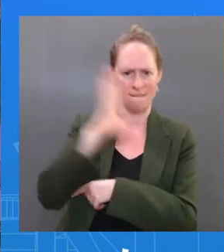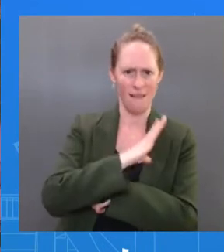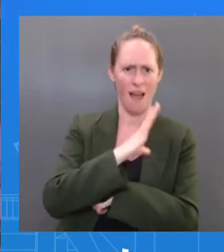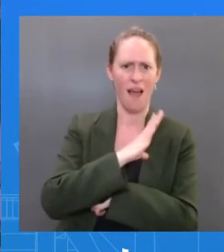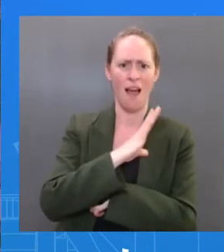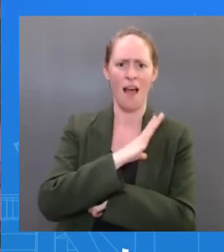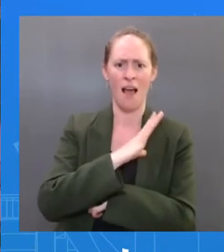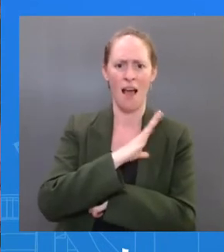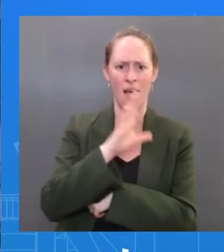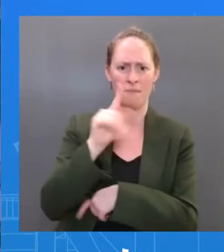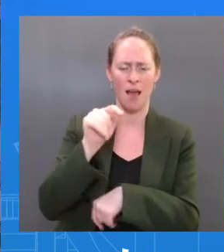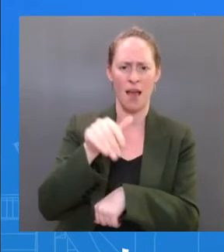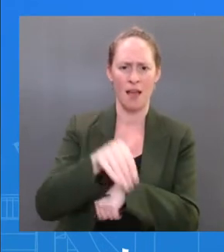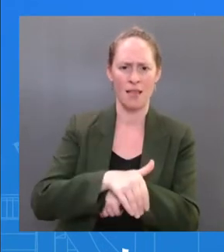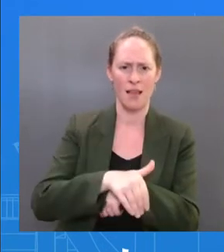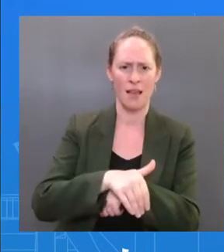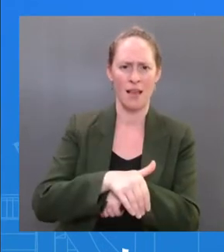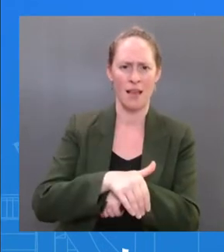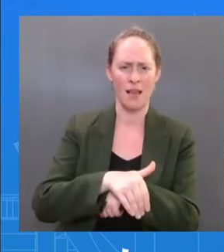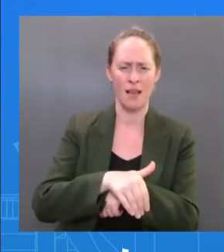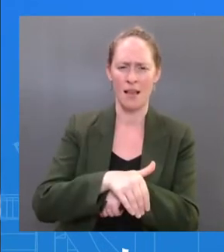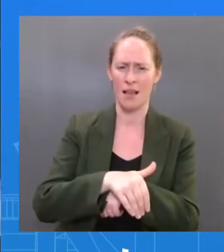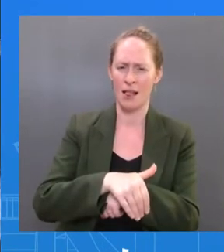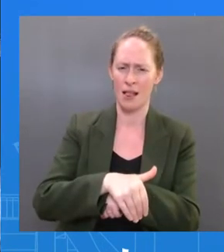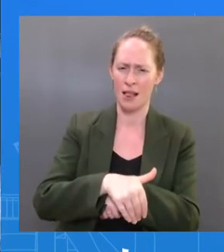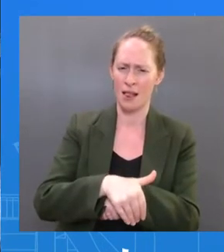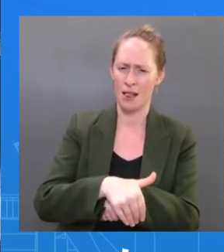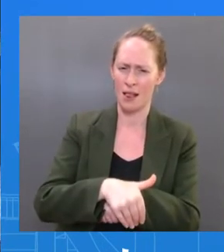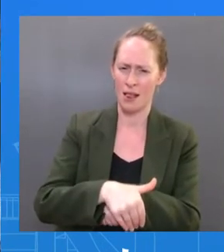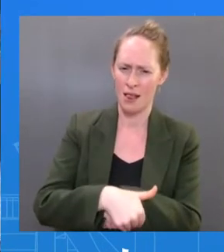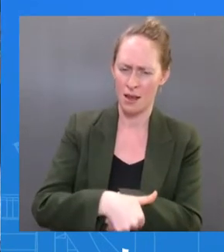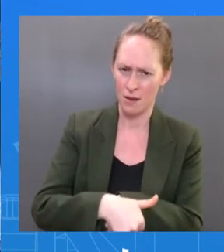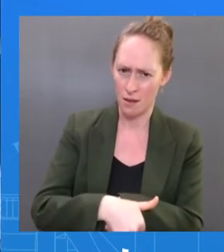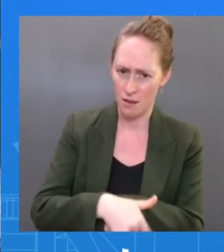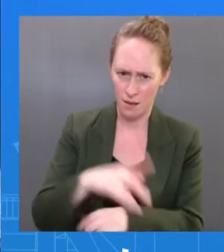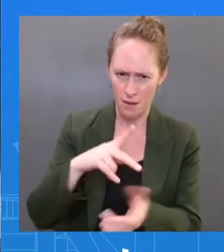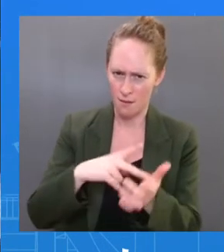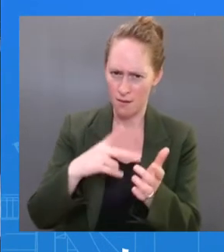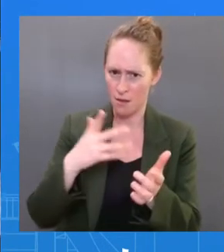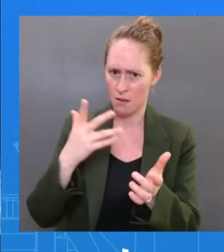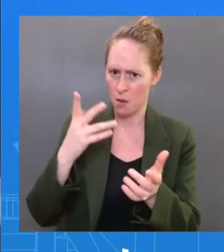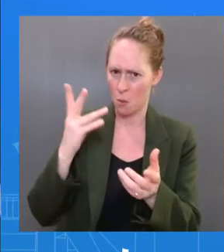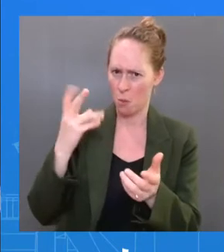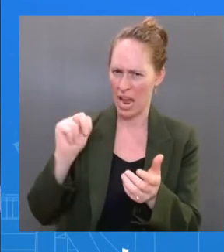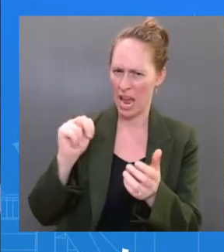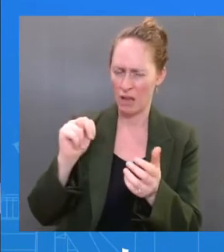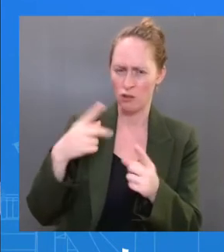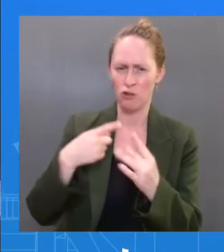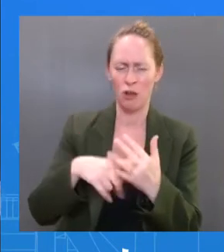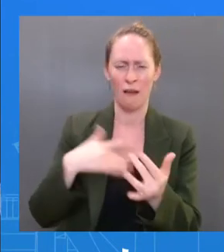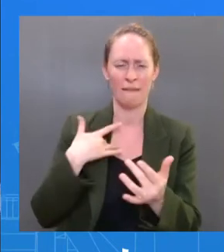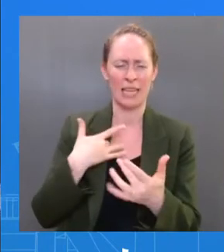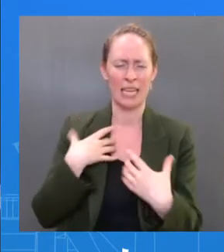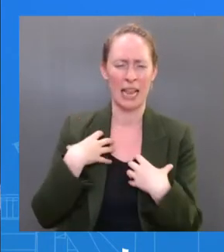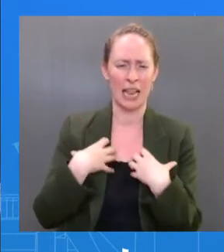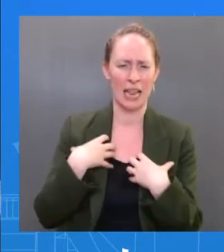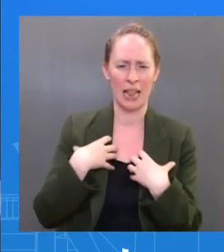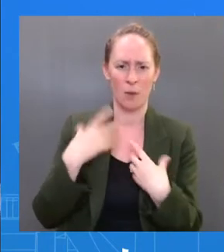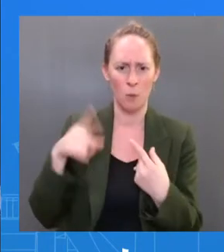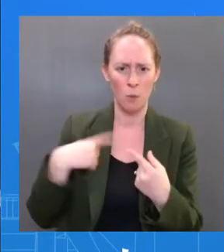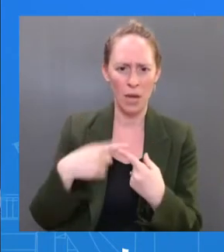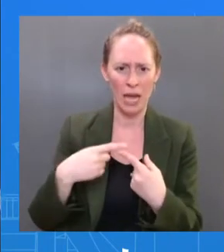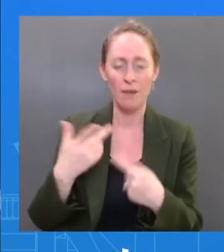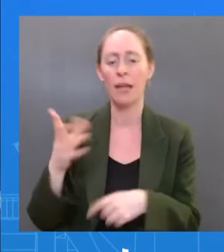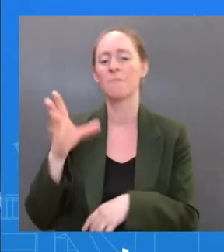feeling mild symptoms? I cannot say exactly when — when that occurred. I could say that — that,